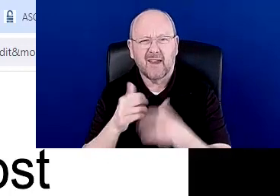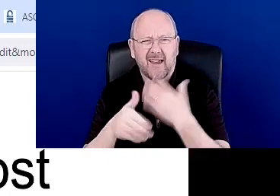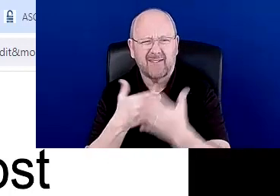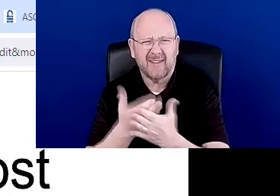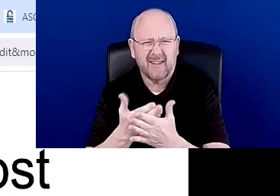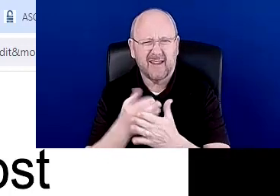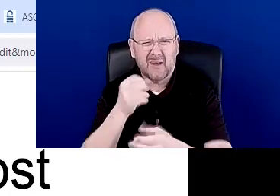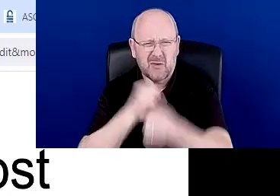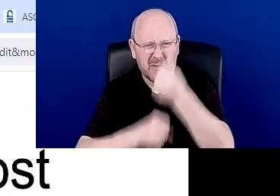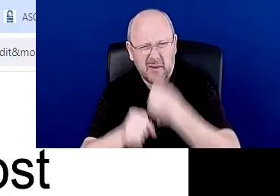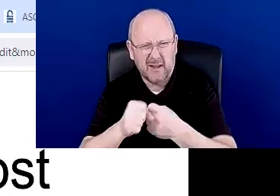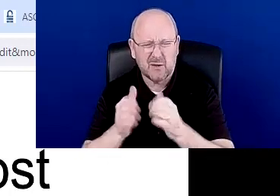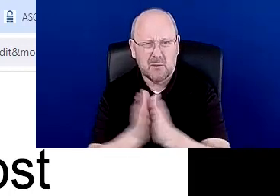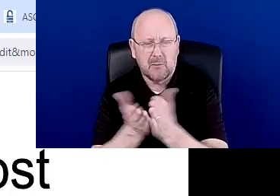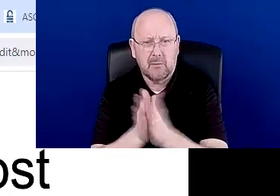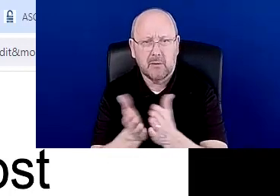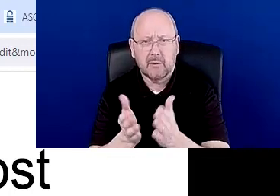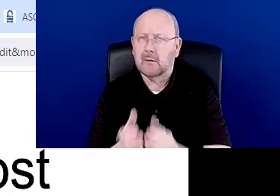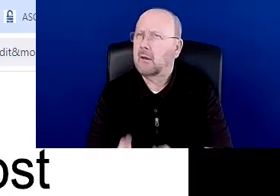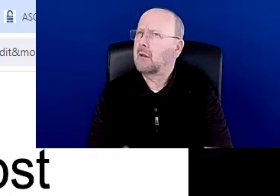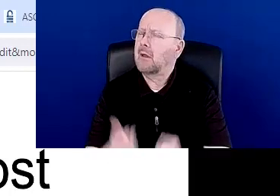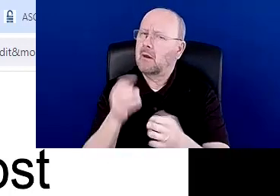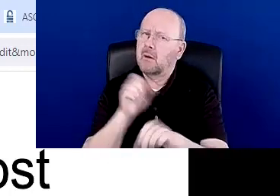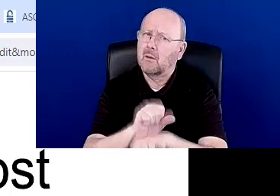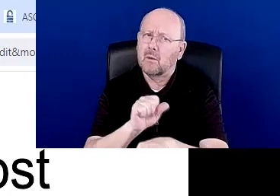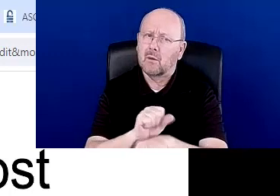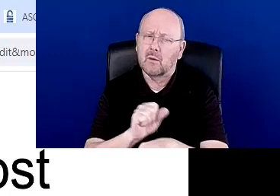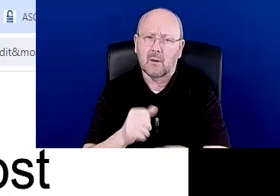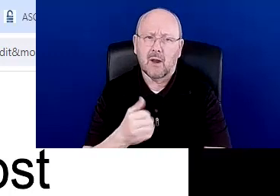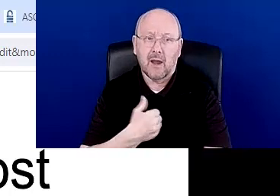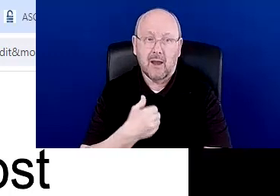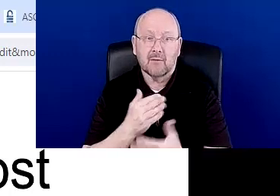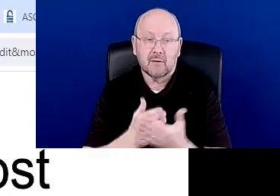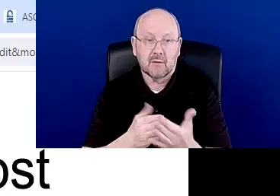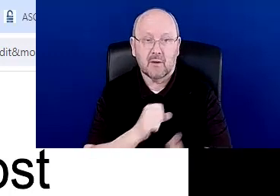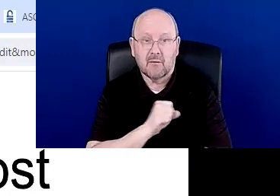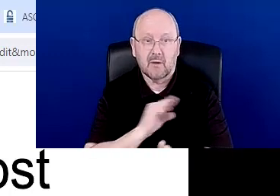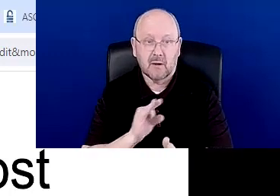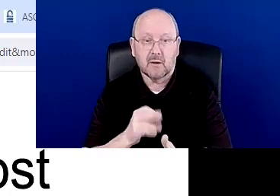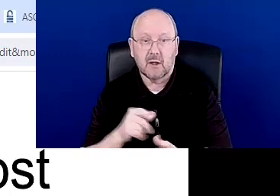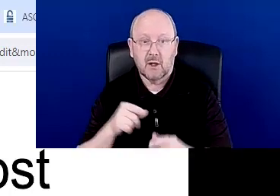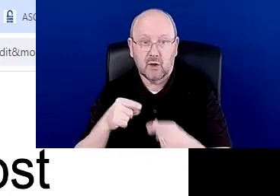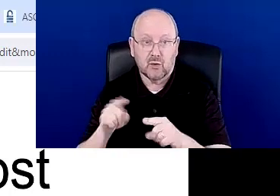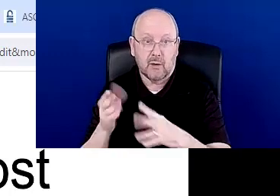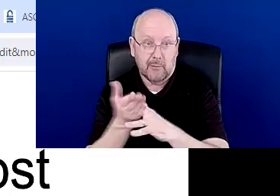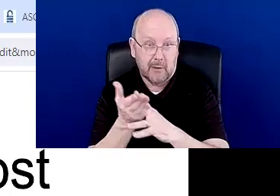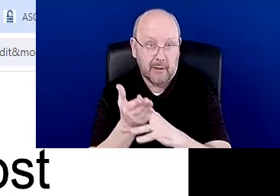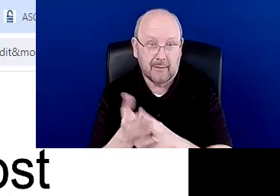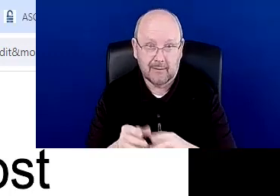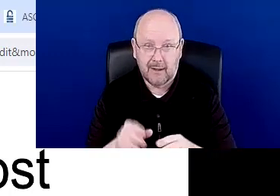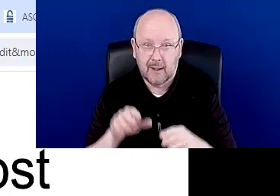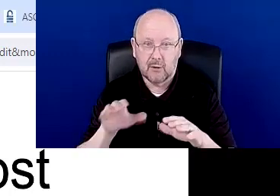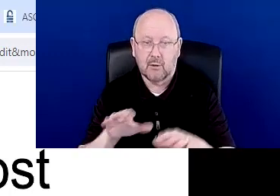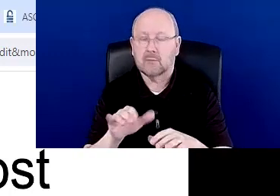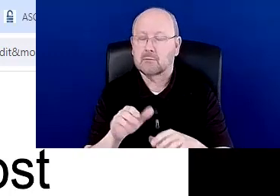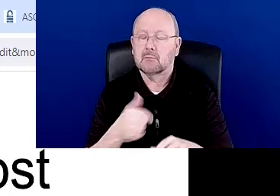That's really intimidating and it is a lot of work. We do have some faculty who do that. They'll do it over the break. Um, but I think the way, the way